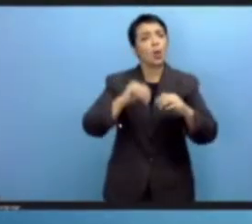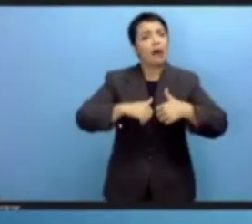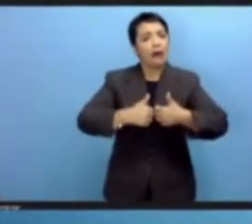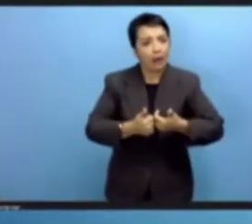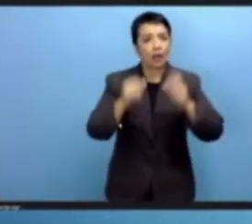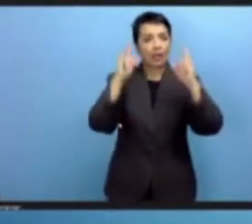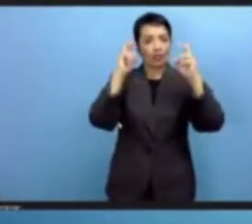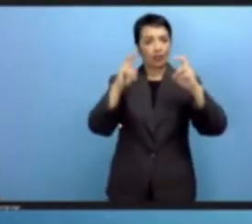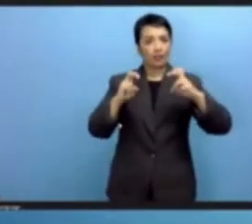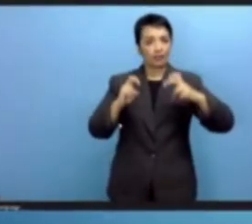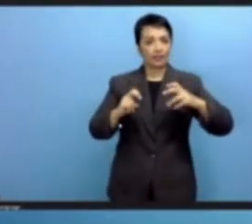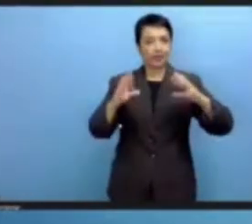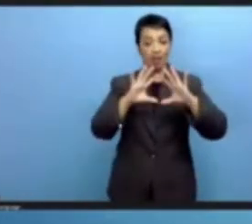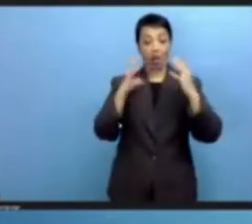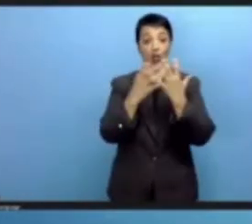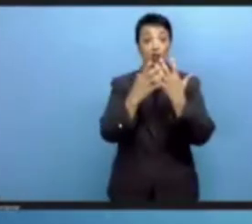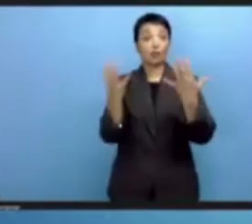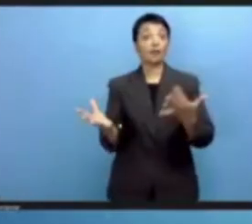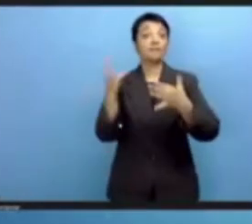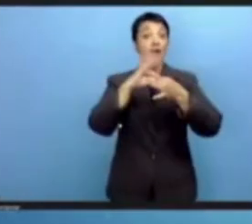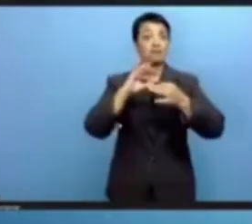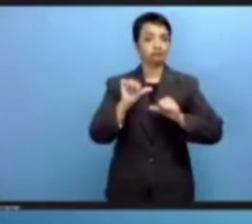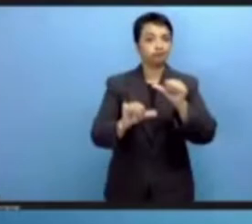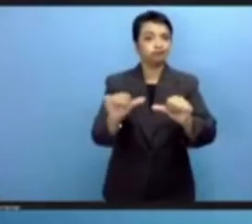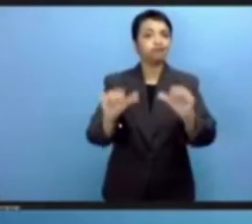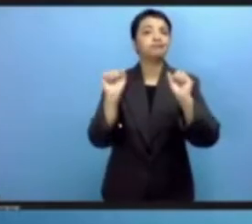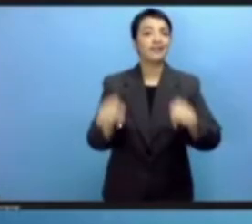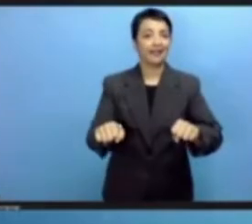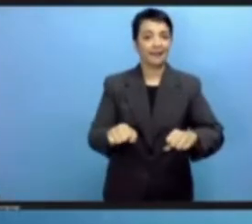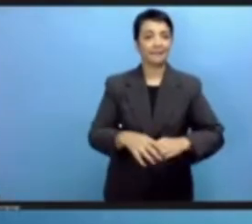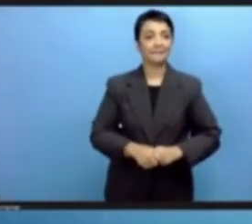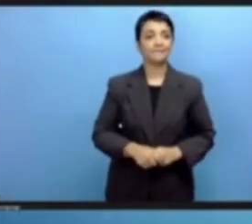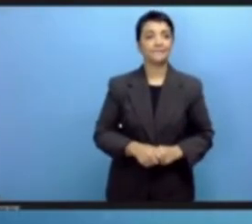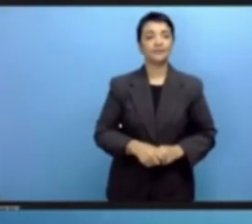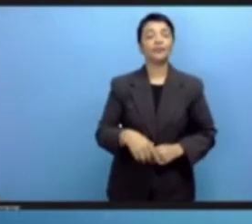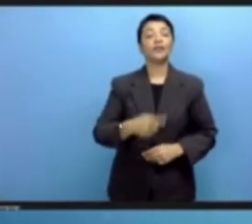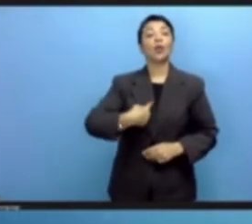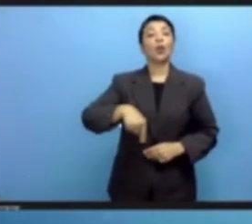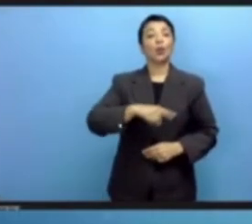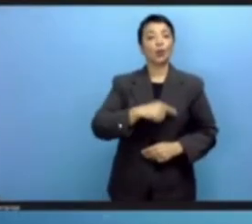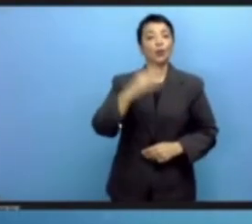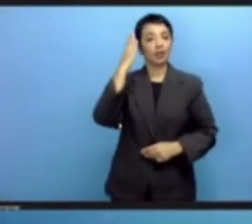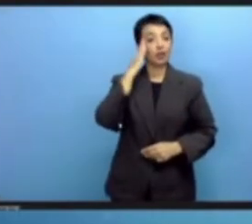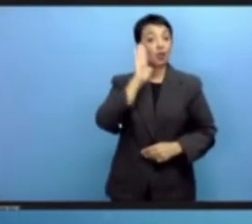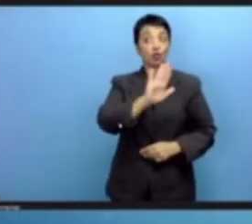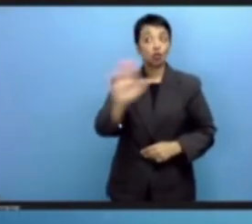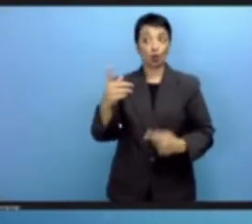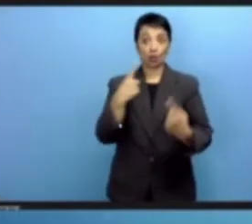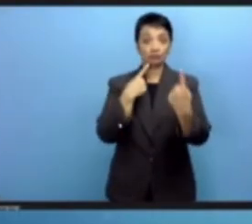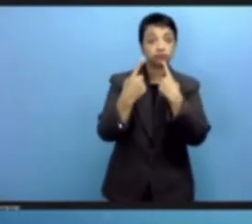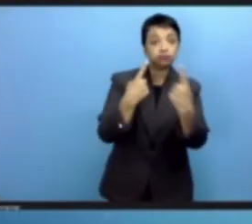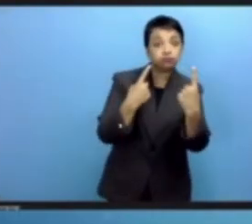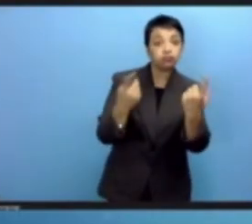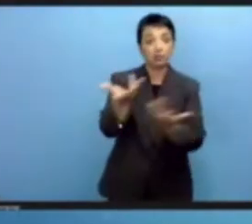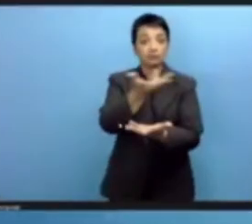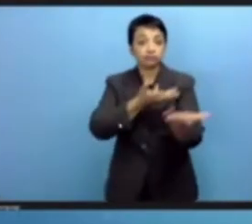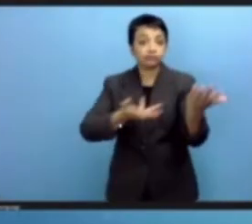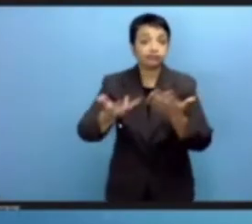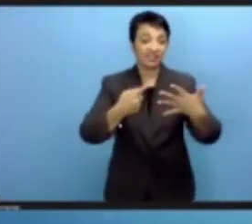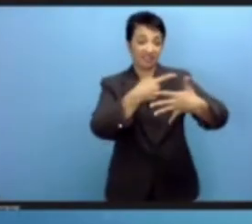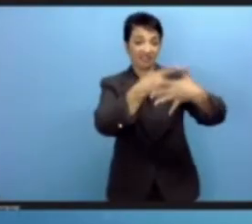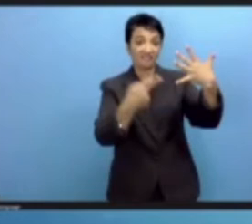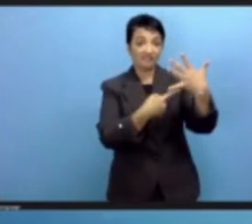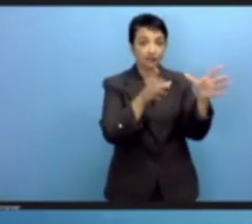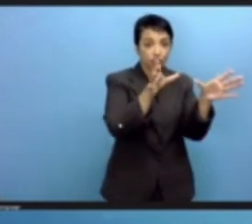Compact is likely to address. So the outcome of your deliberations would be a crucial, crucial